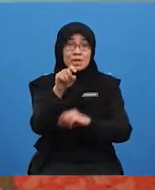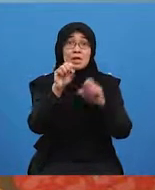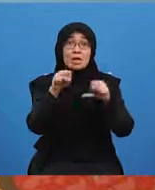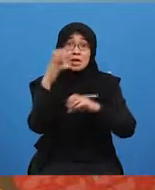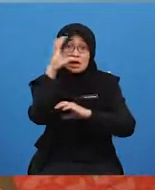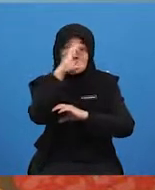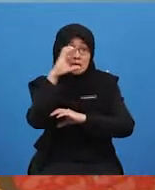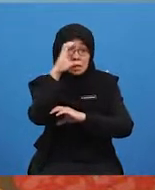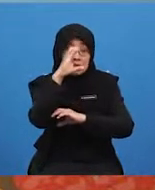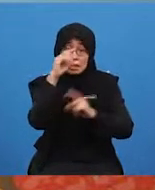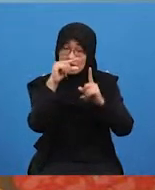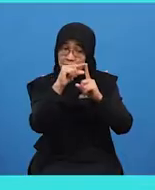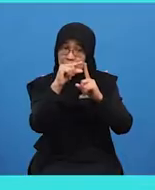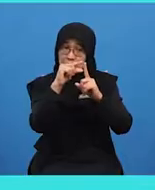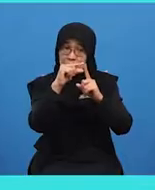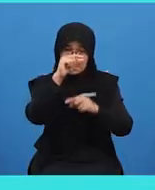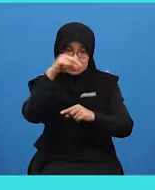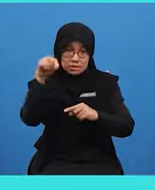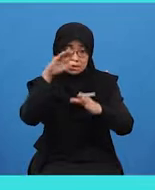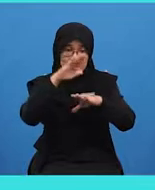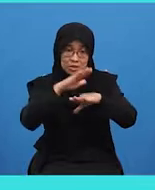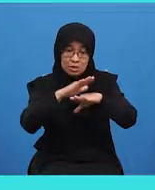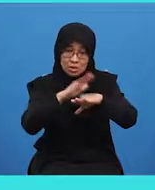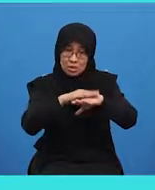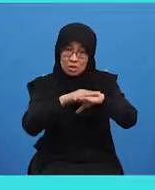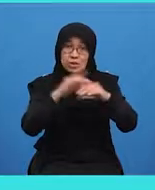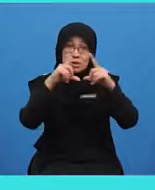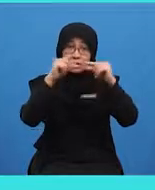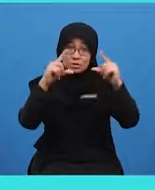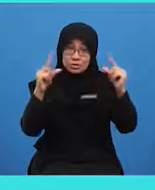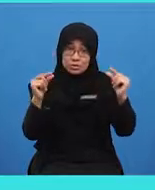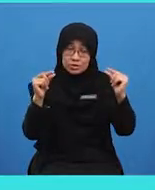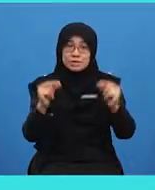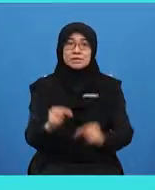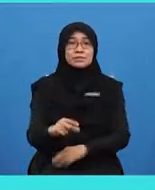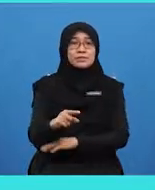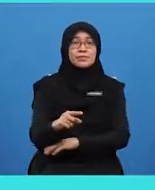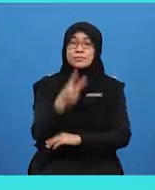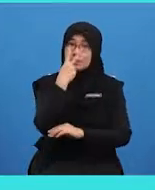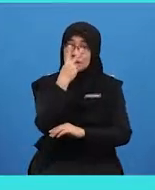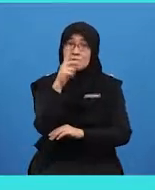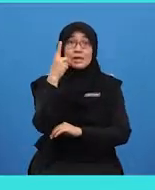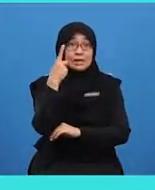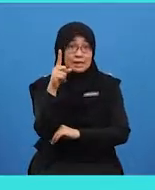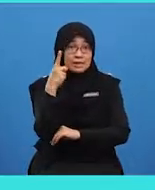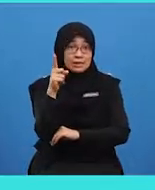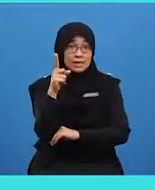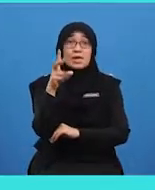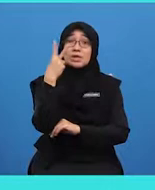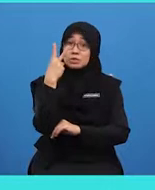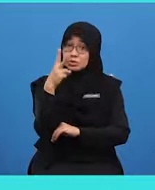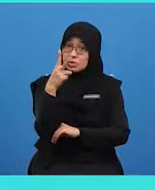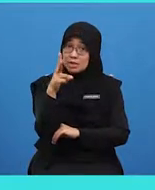written on the sausage? You should be able to spot 11, 12,